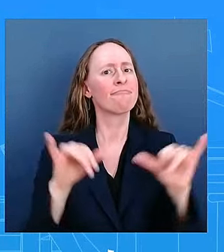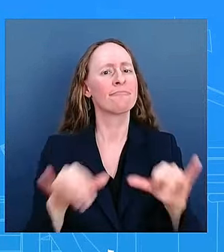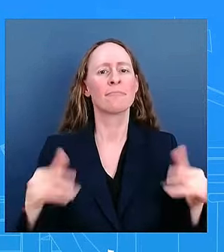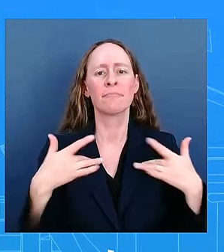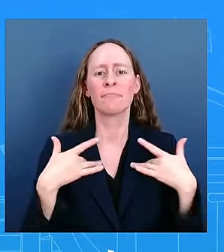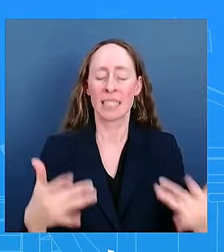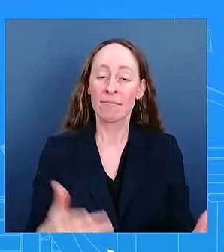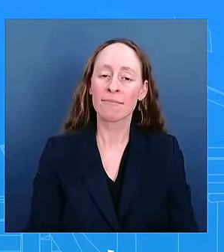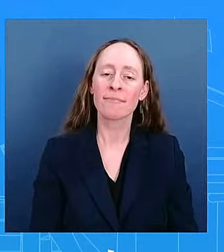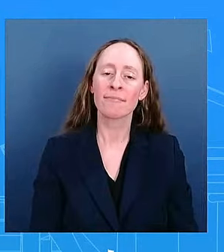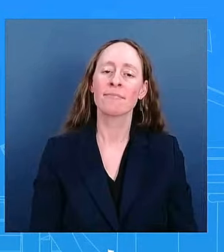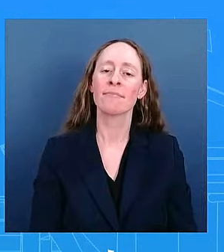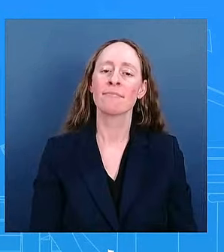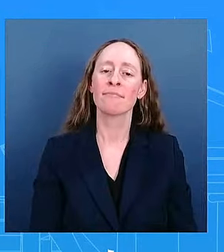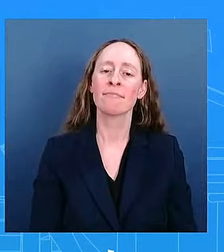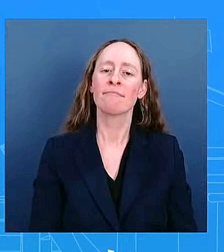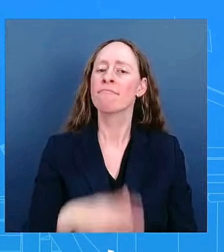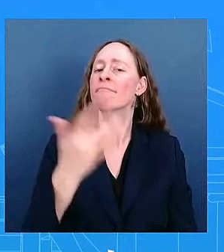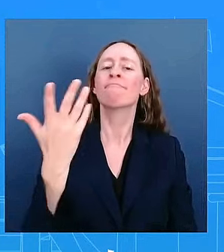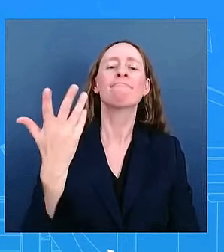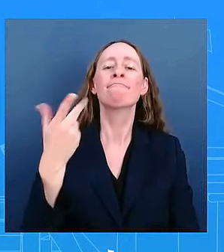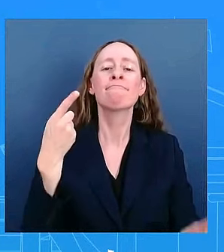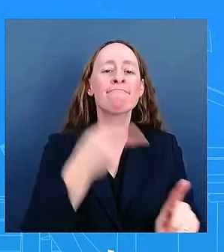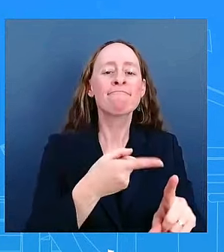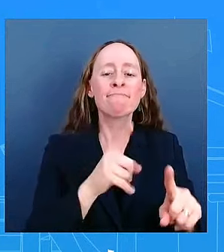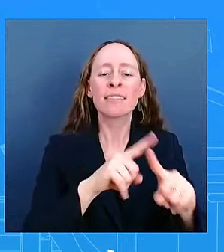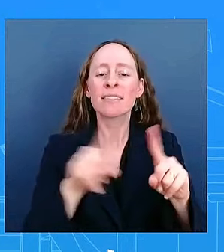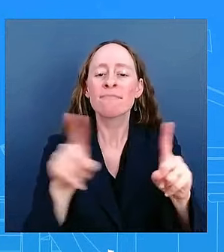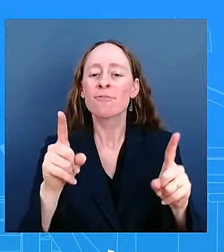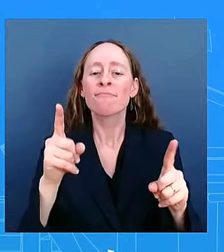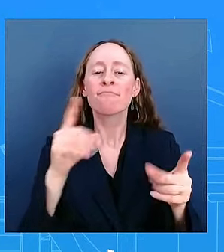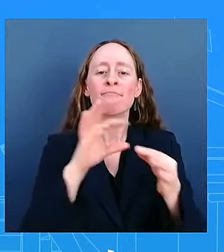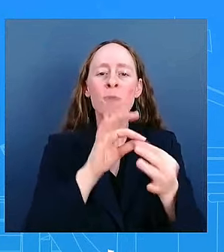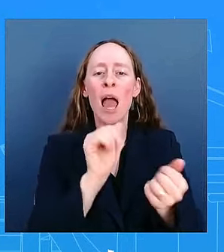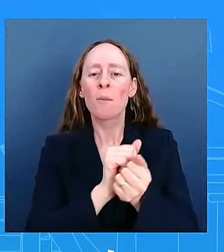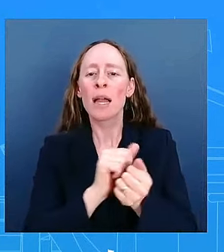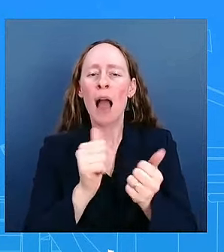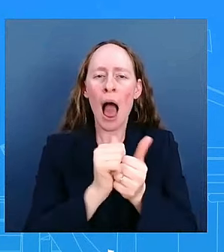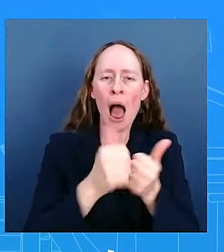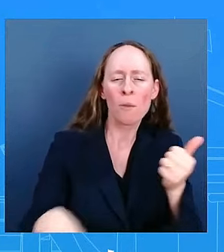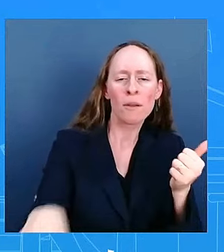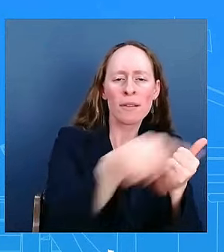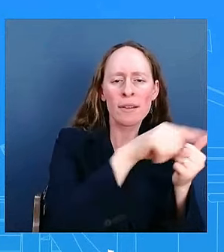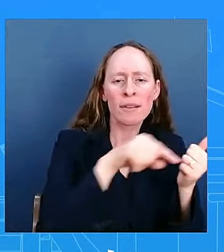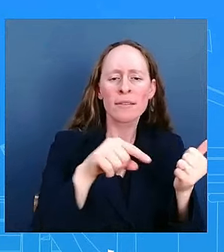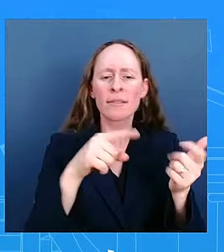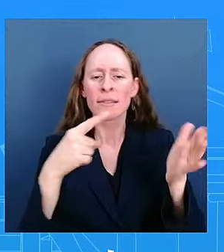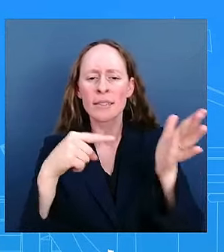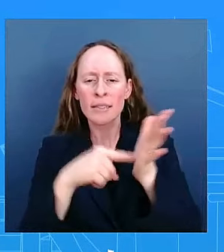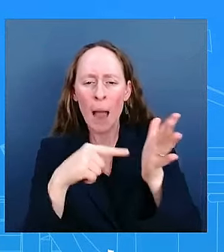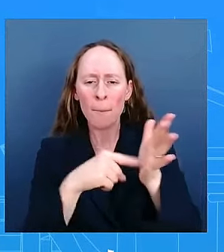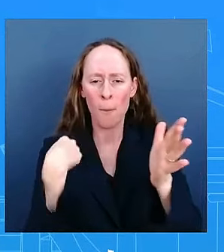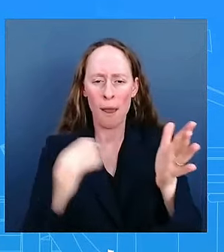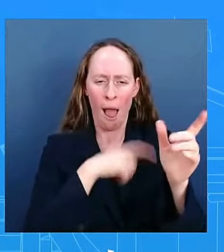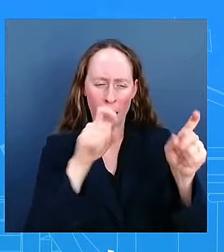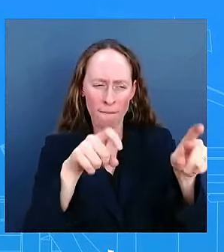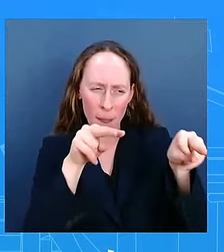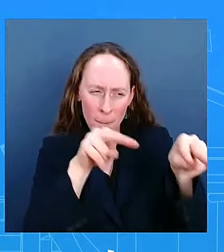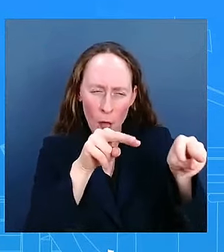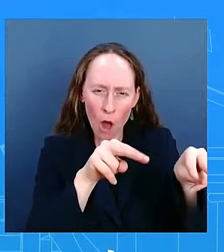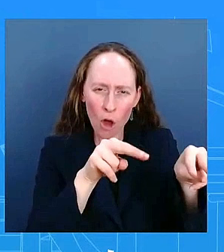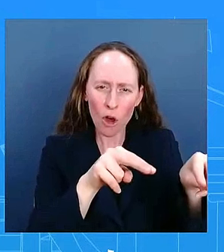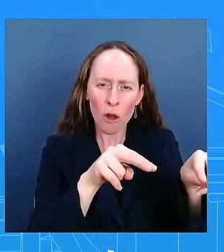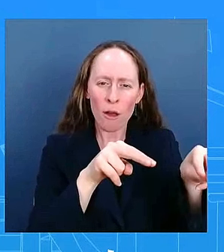income we have to look at the debt it's something we track carefully you're right to raise it but we also have to look at the income trends which have actually been particularly favorable